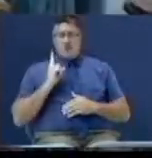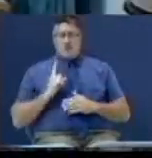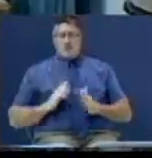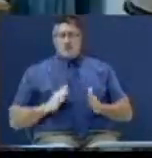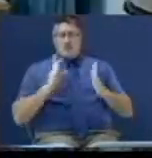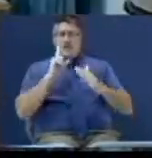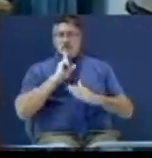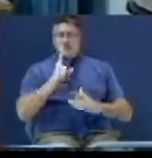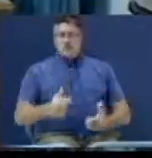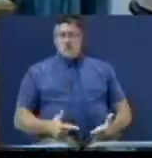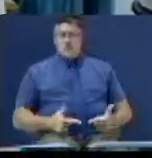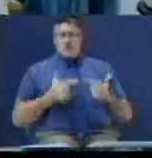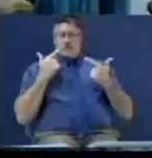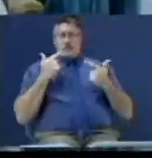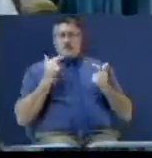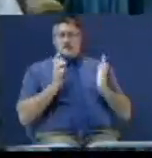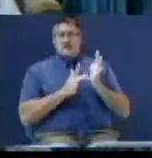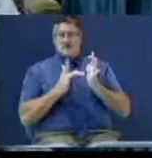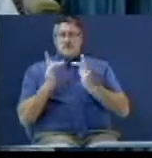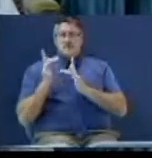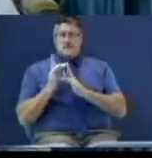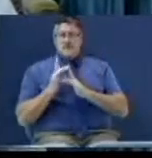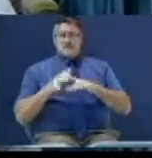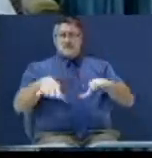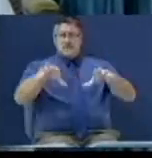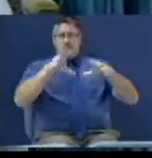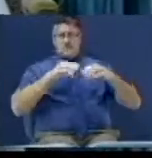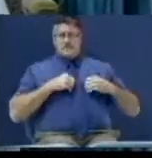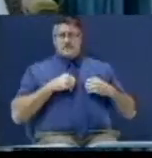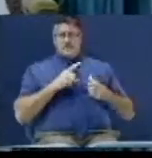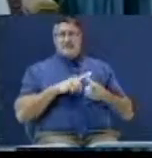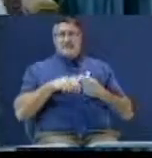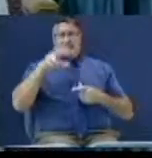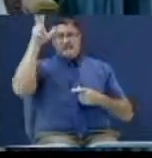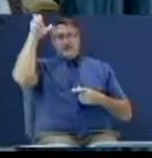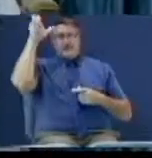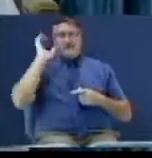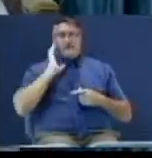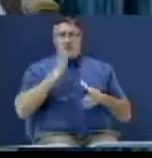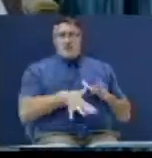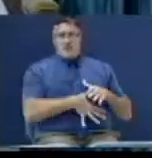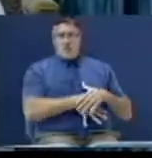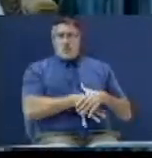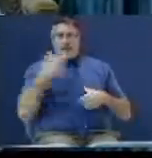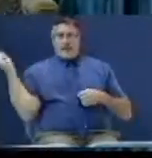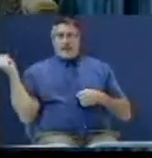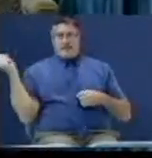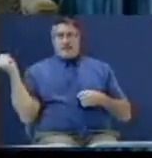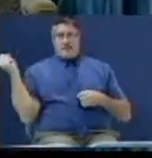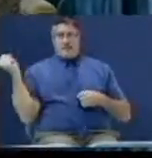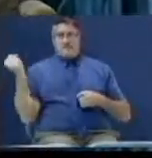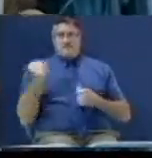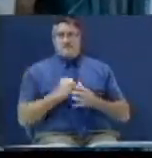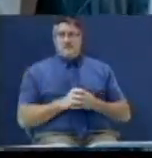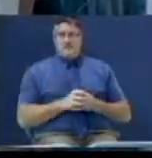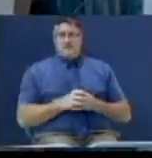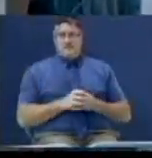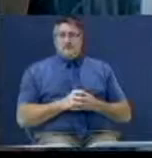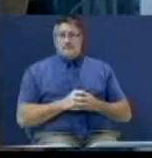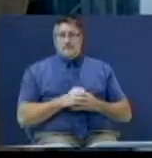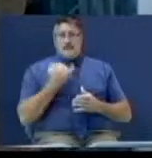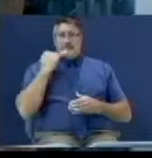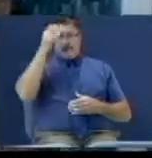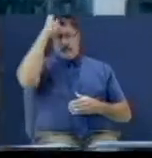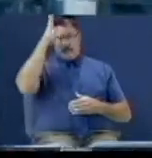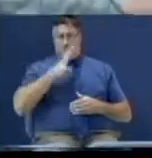guarantee you receive him. He's got to get out. He comes in and the devil goes out. If any man been